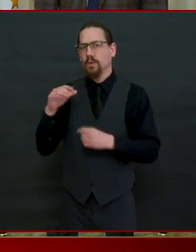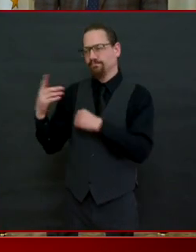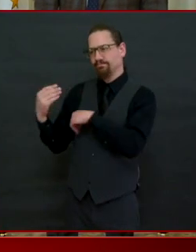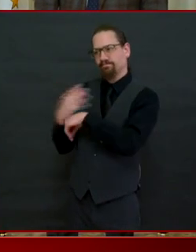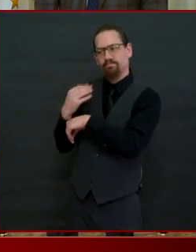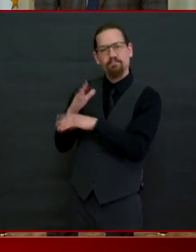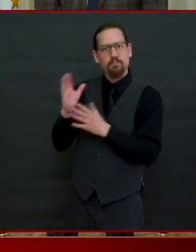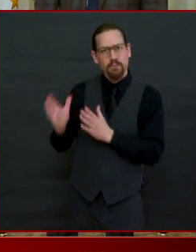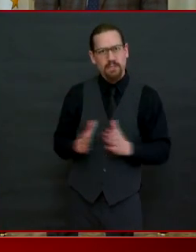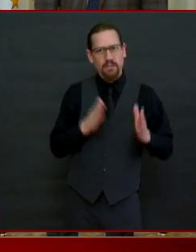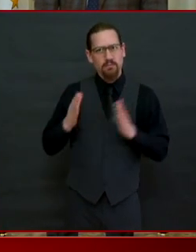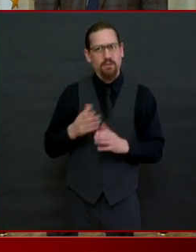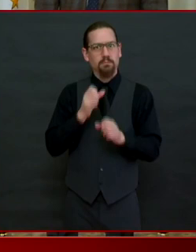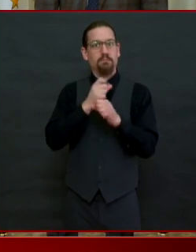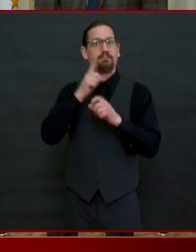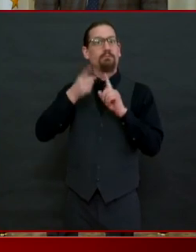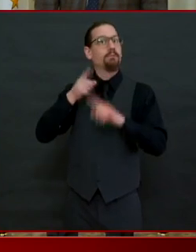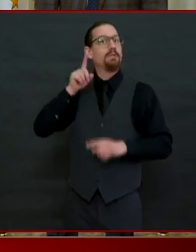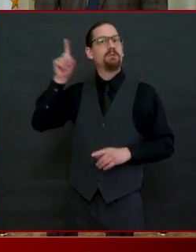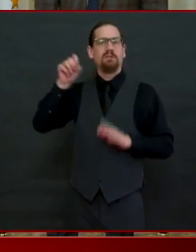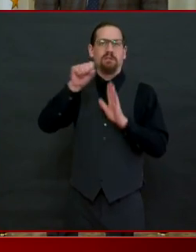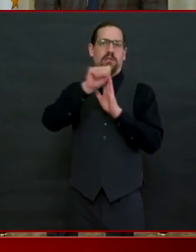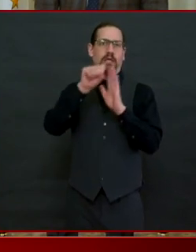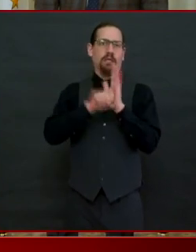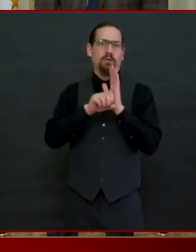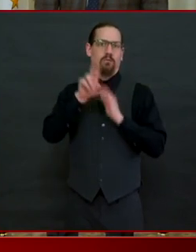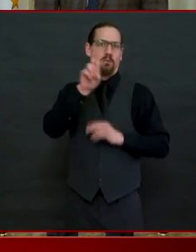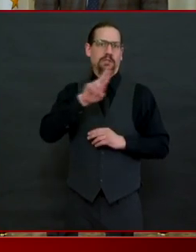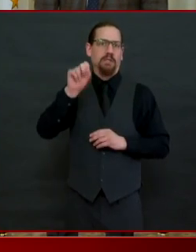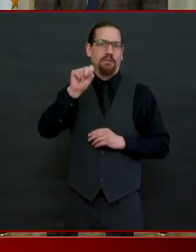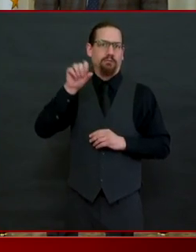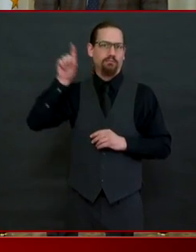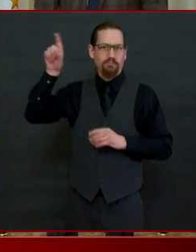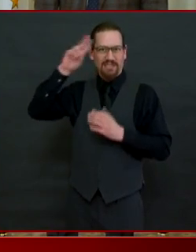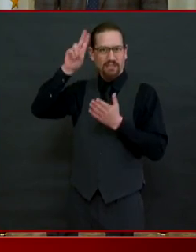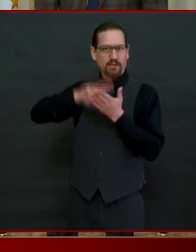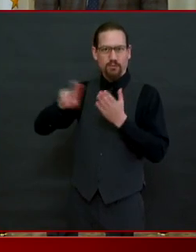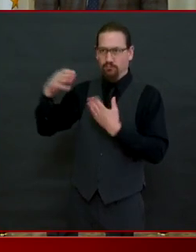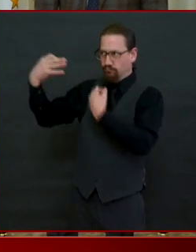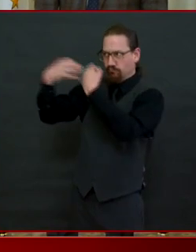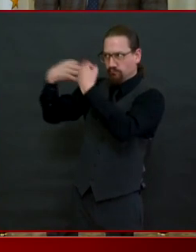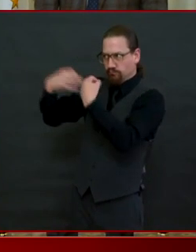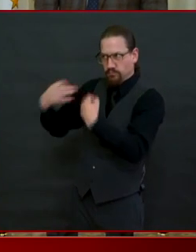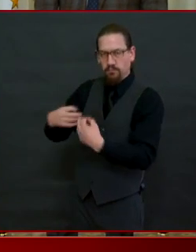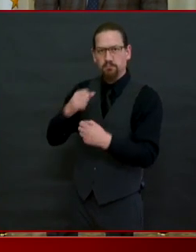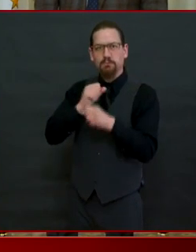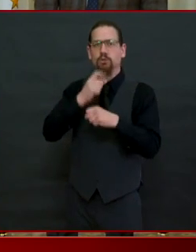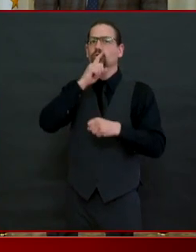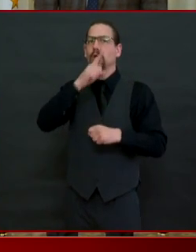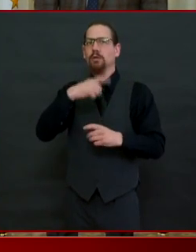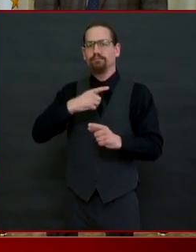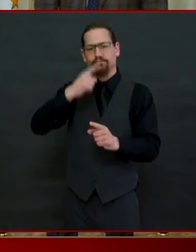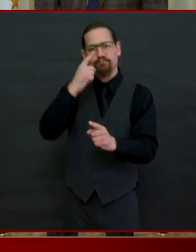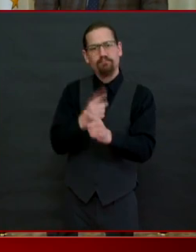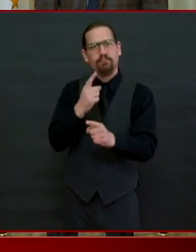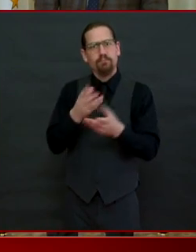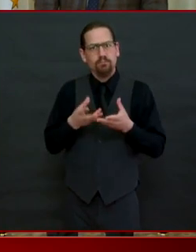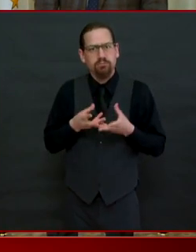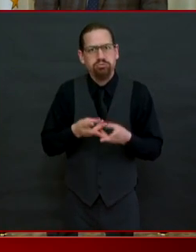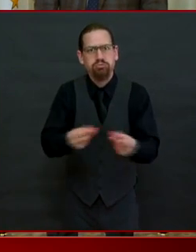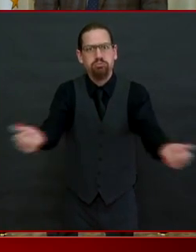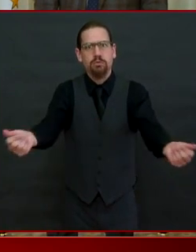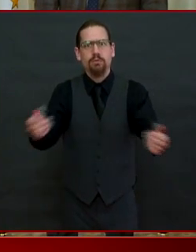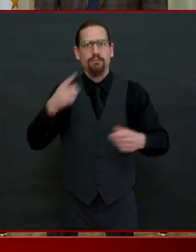i want to take a second to sincerely thank our federal delegation for the part that they